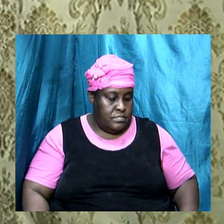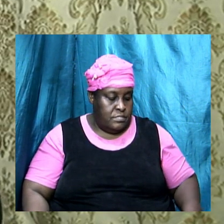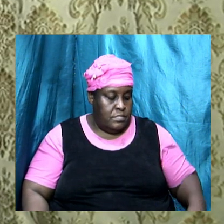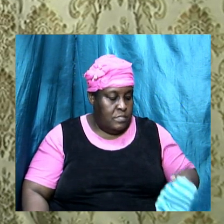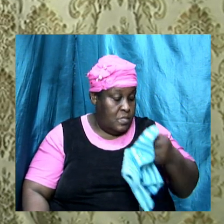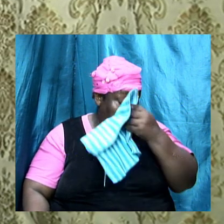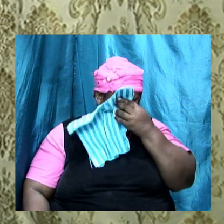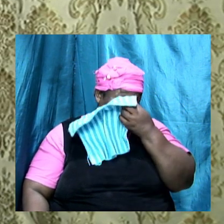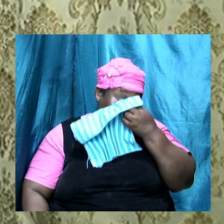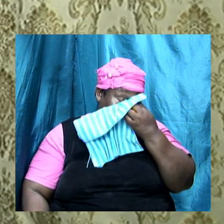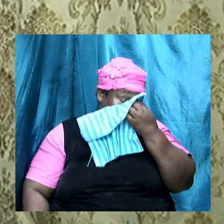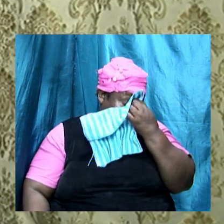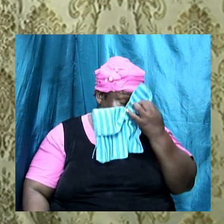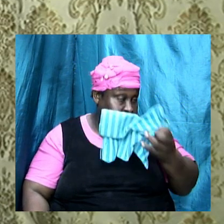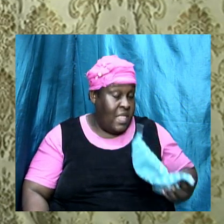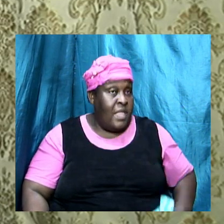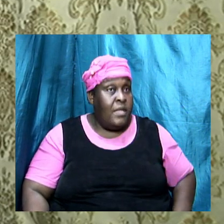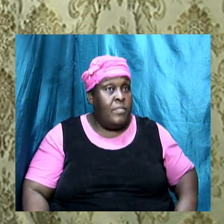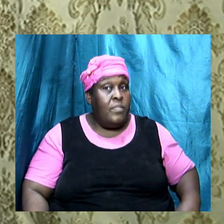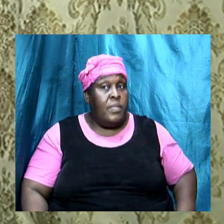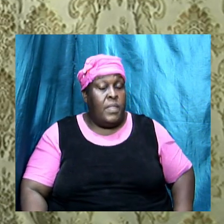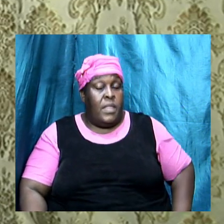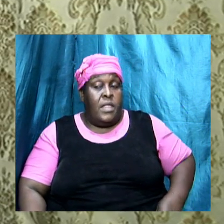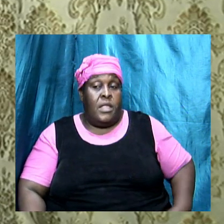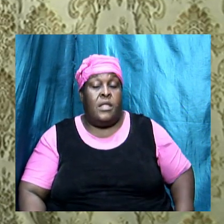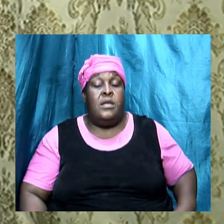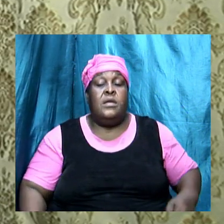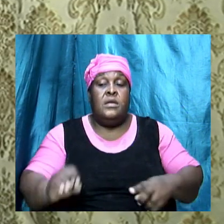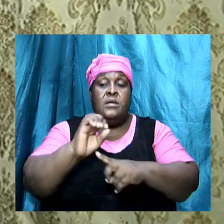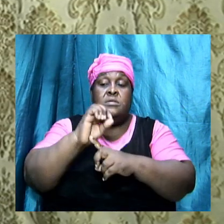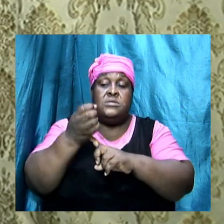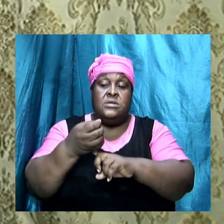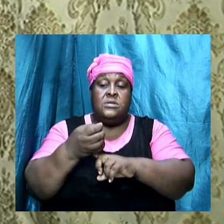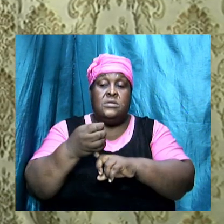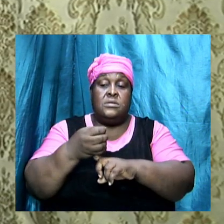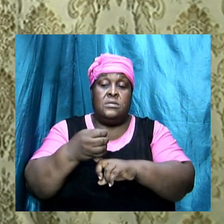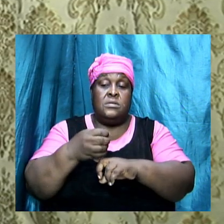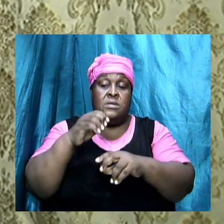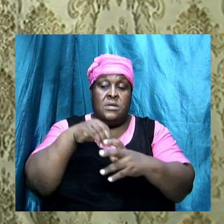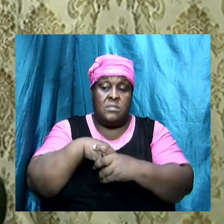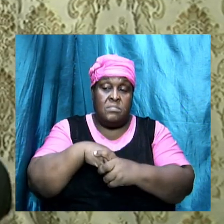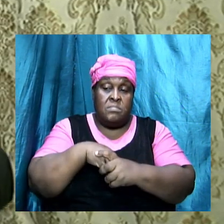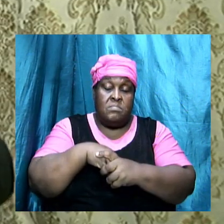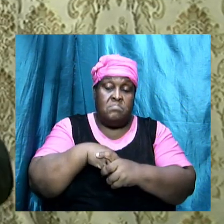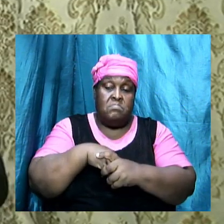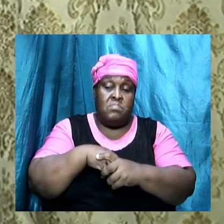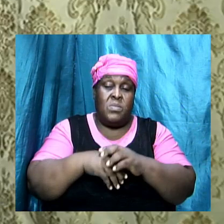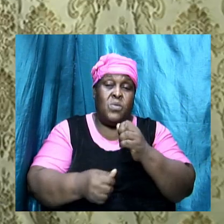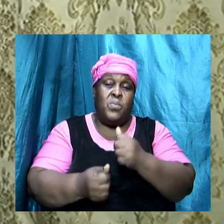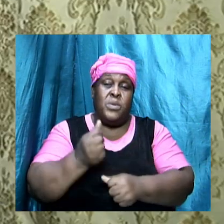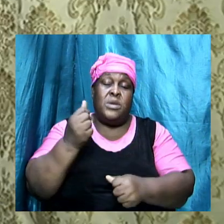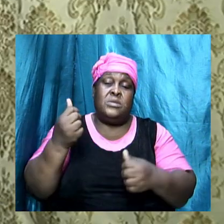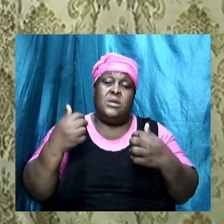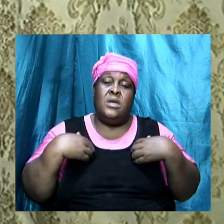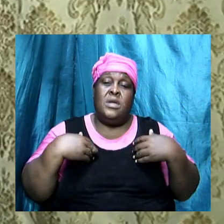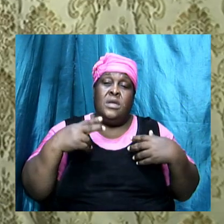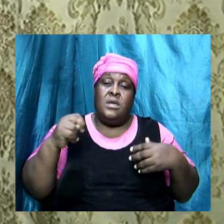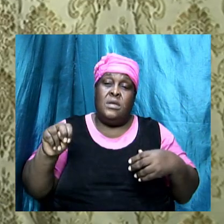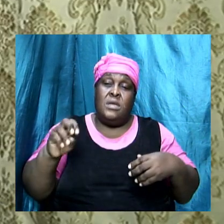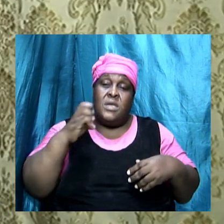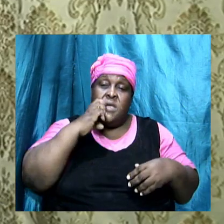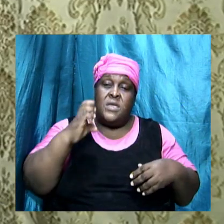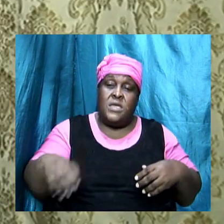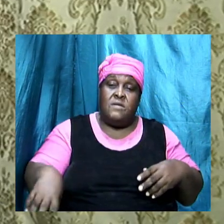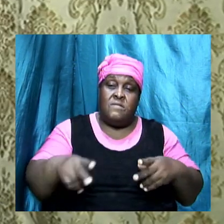the city that they were in was program program mom which have been an evil